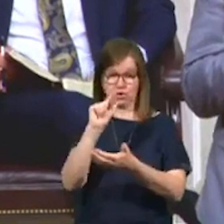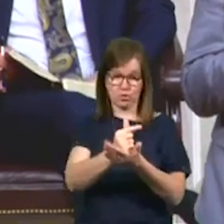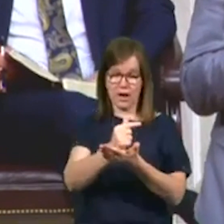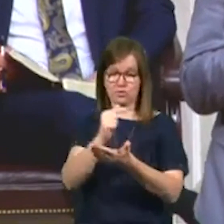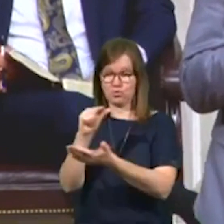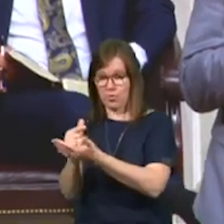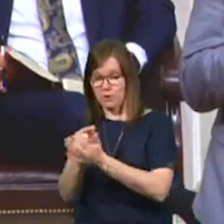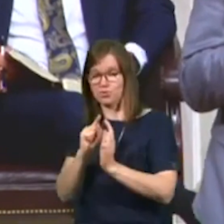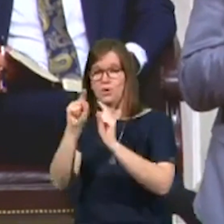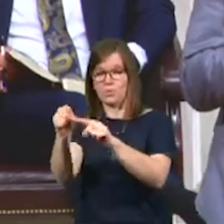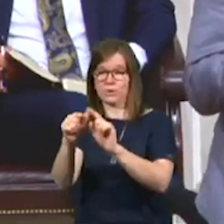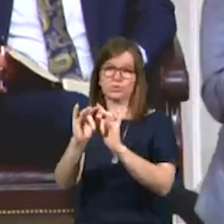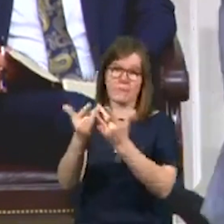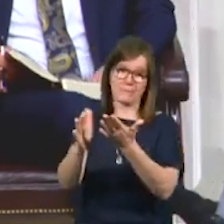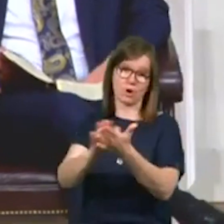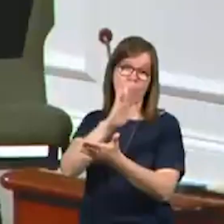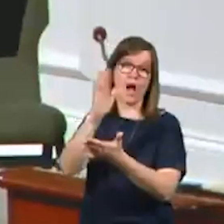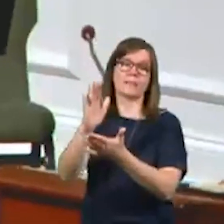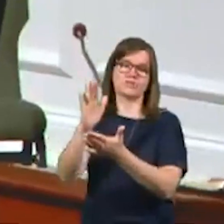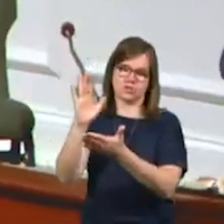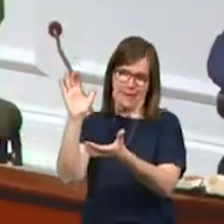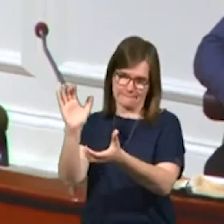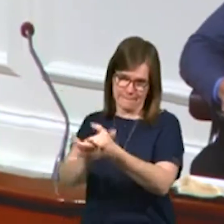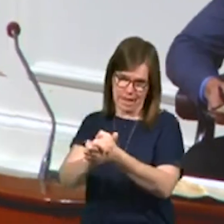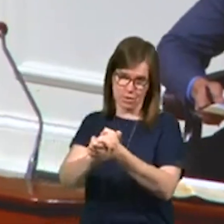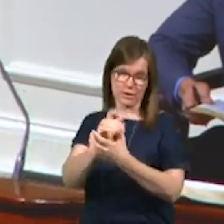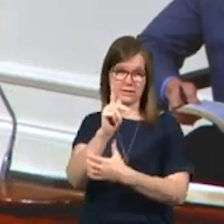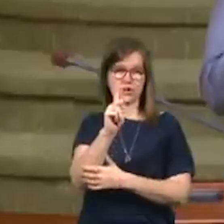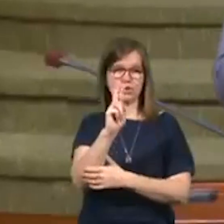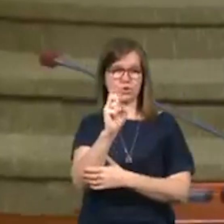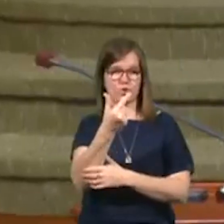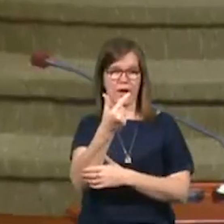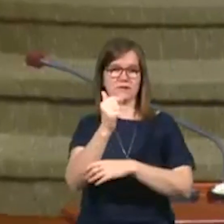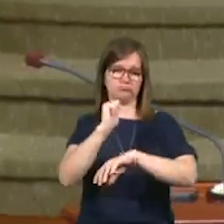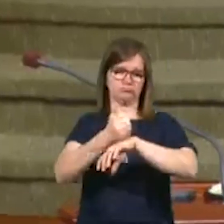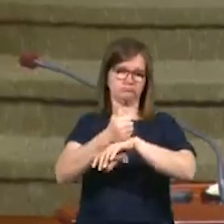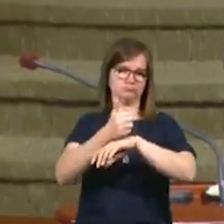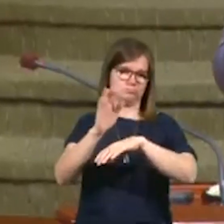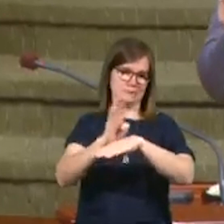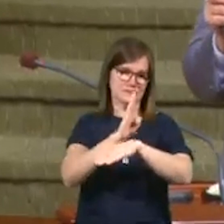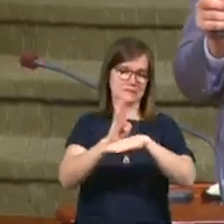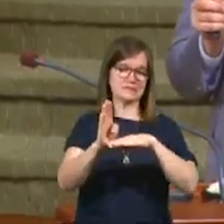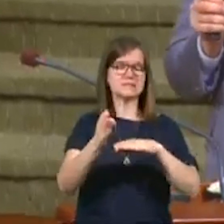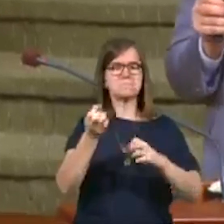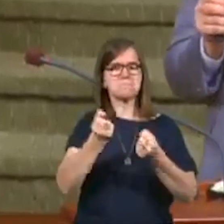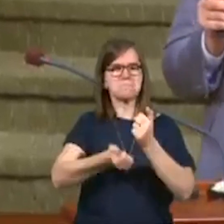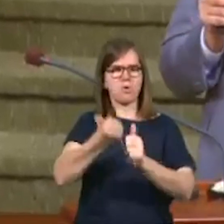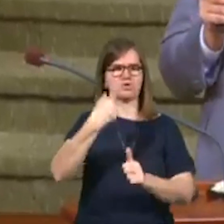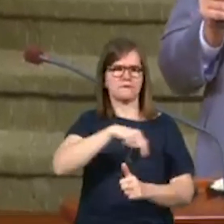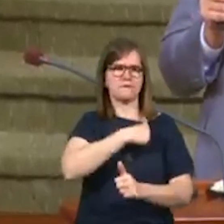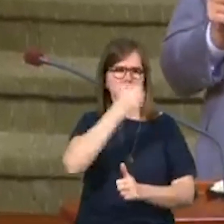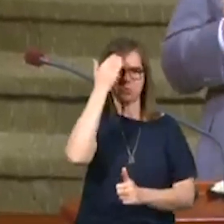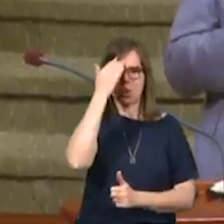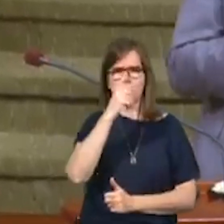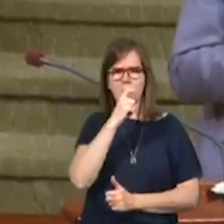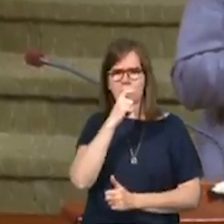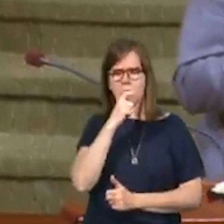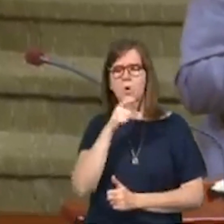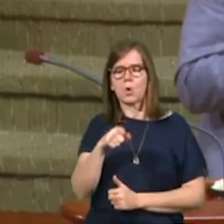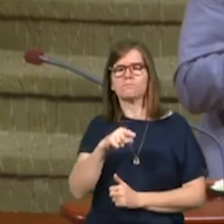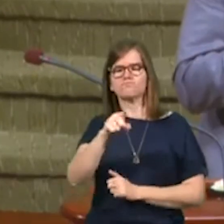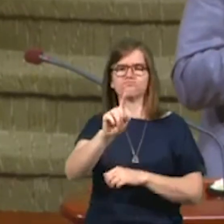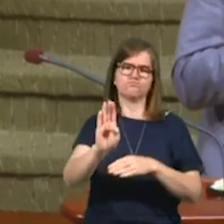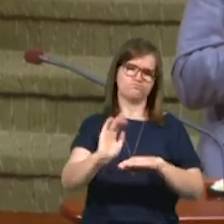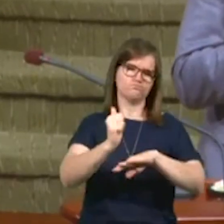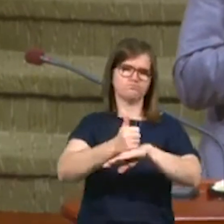got married. Craig started a business and Craig Carpenter is no stranger to most of us in this room. Went off and started a